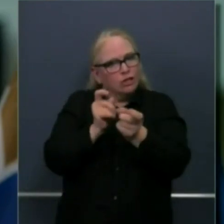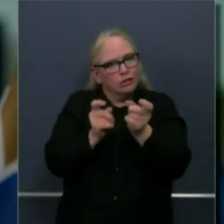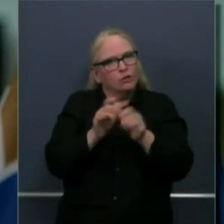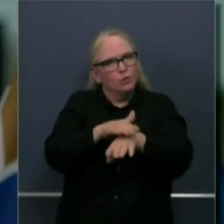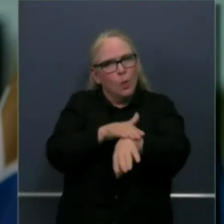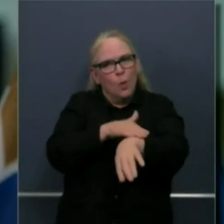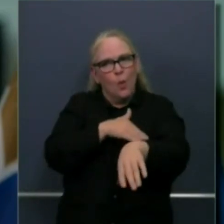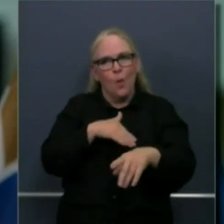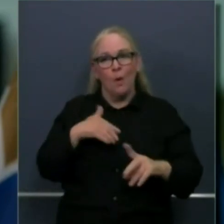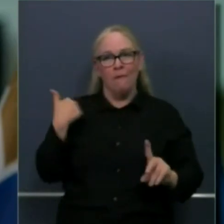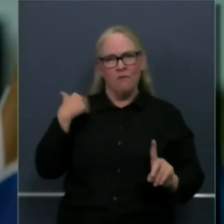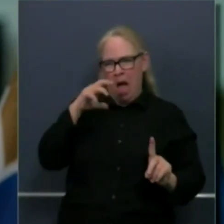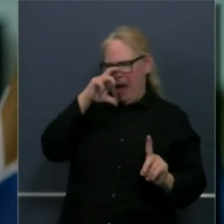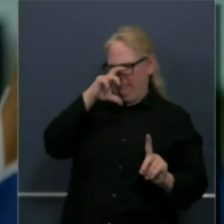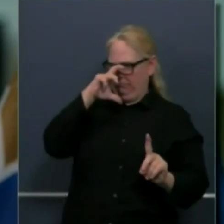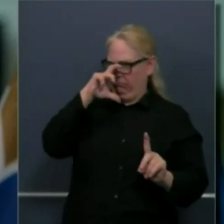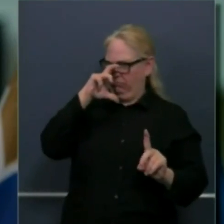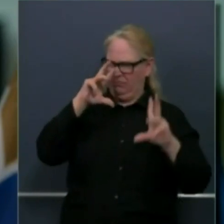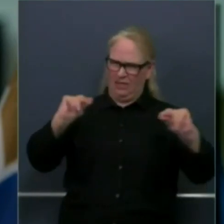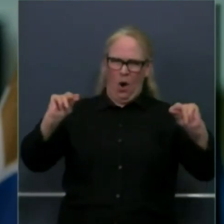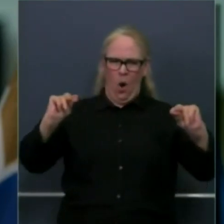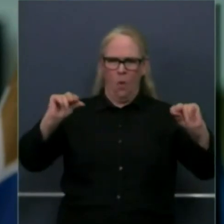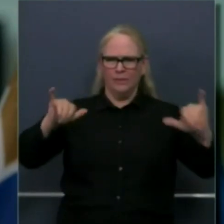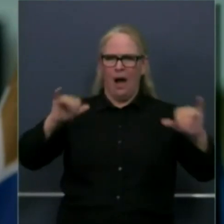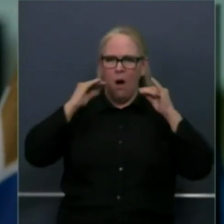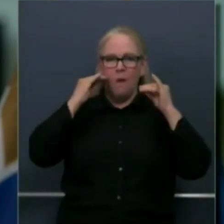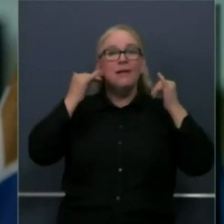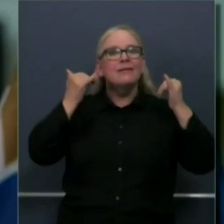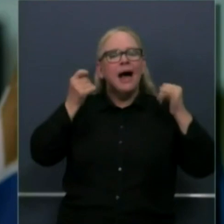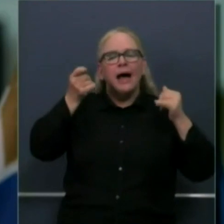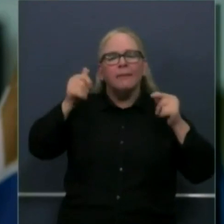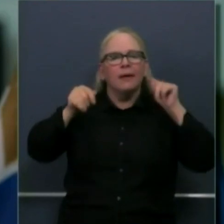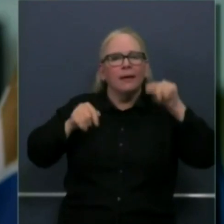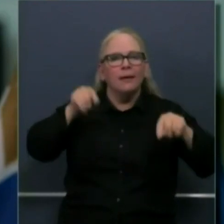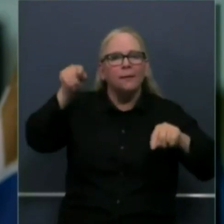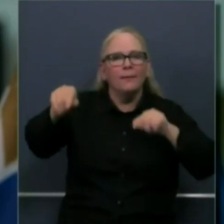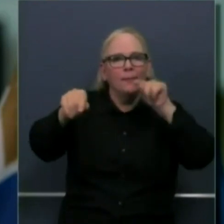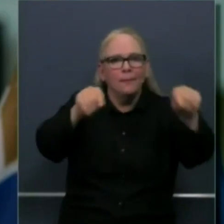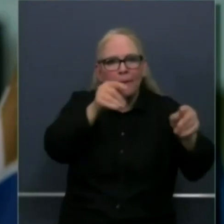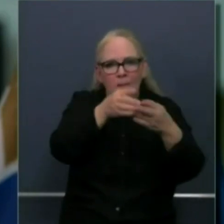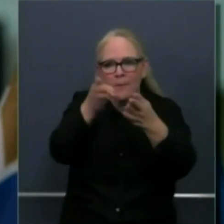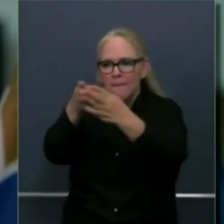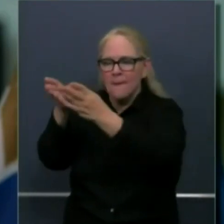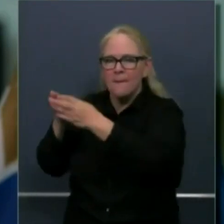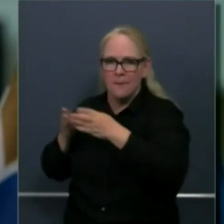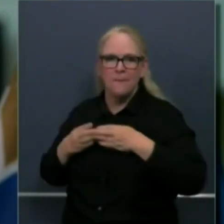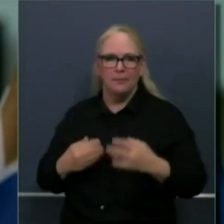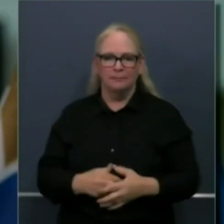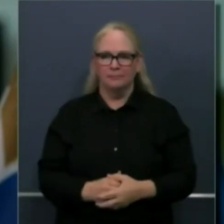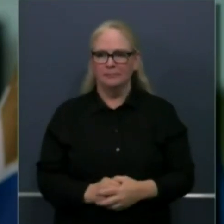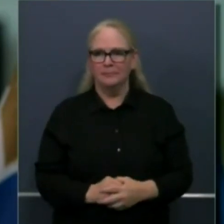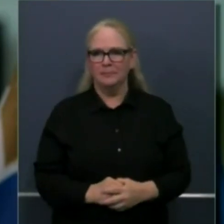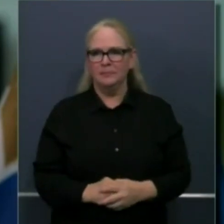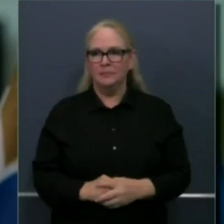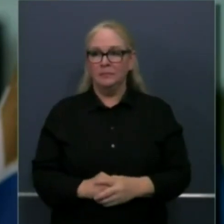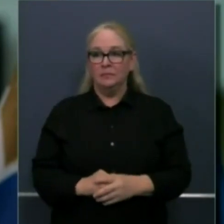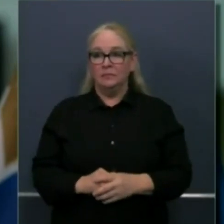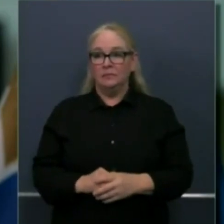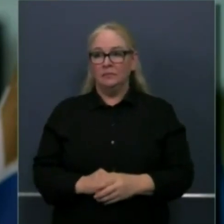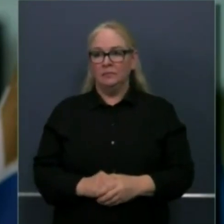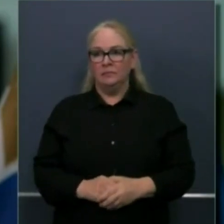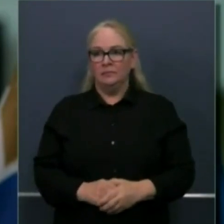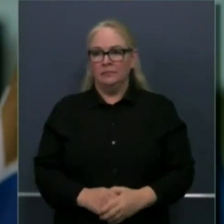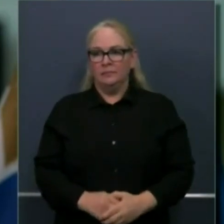order I mentioned yesterday I'll reinforce today over 70% of our economy in the state of California is open with